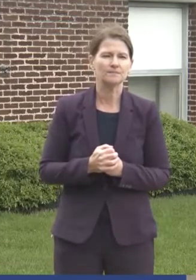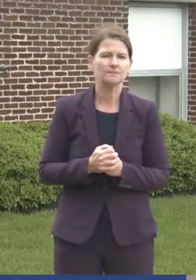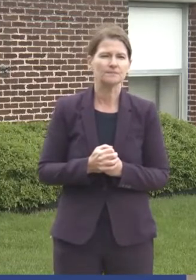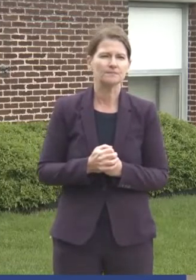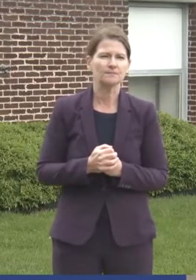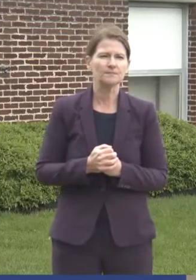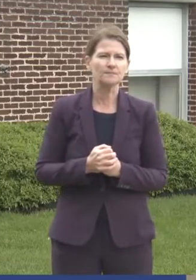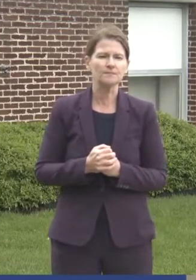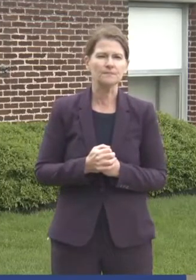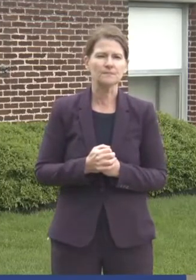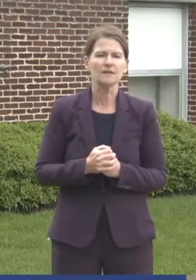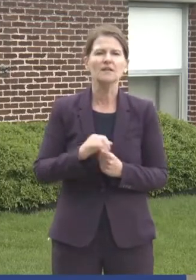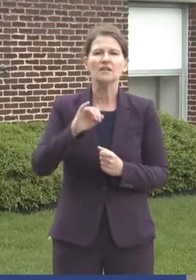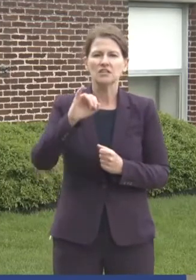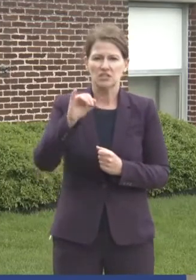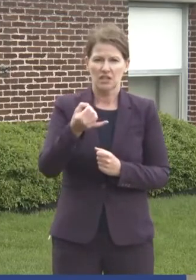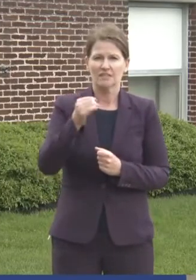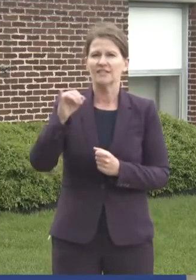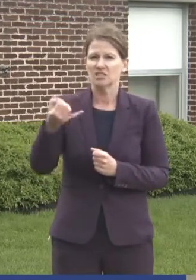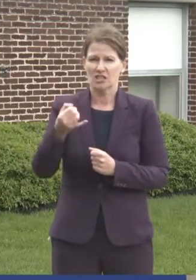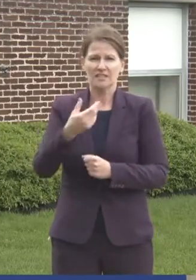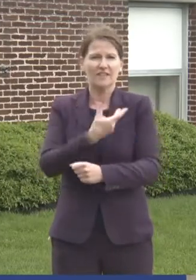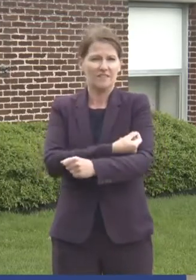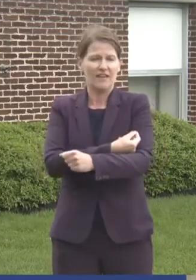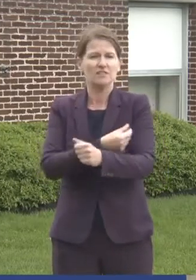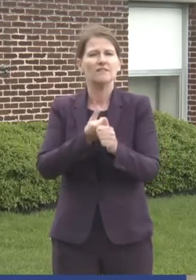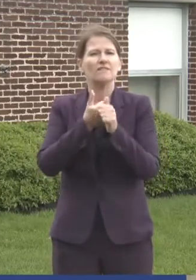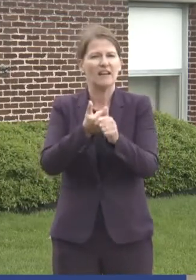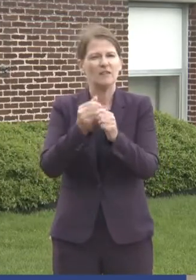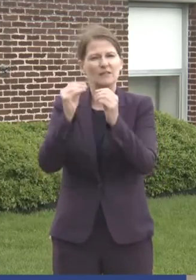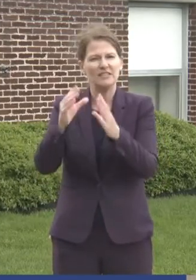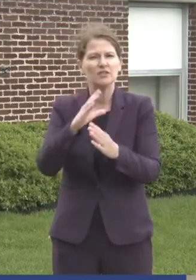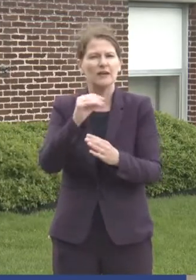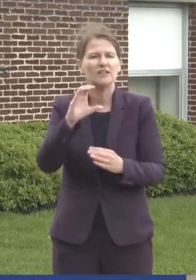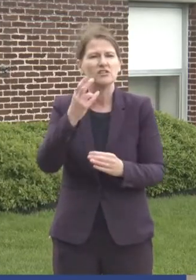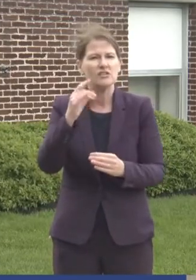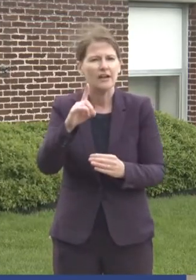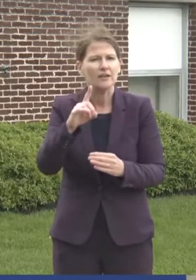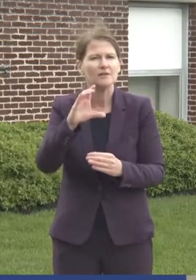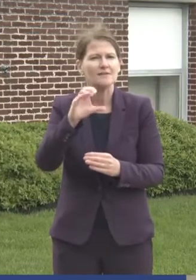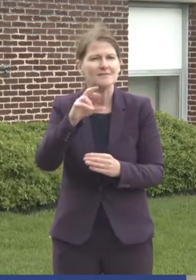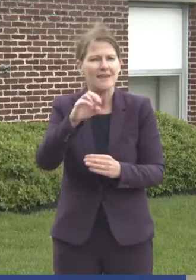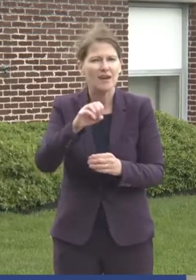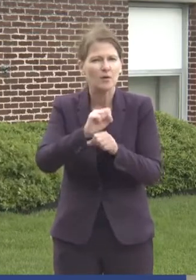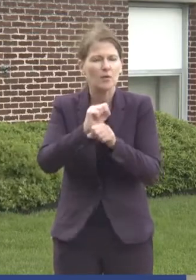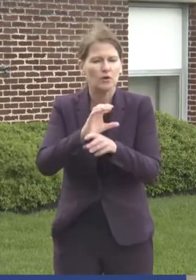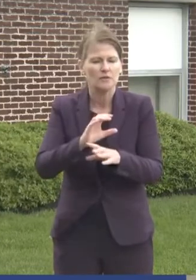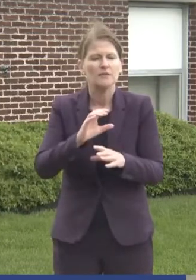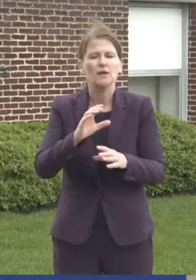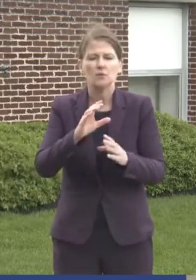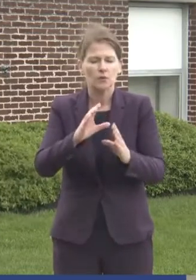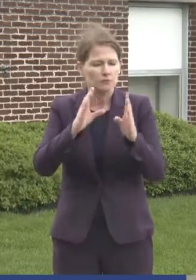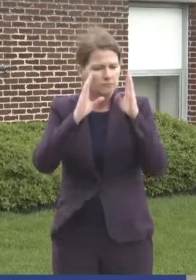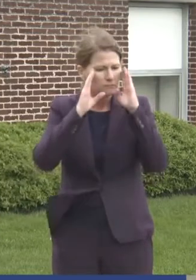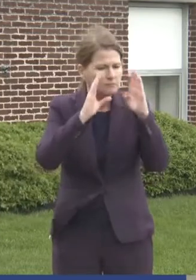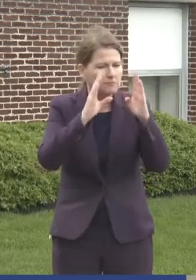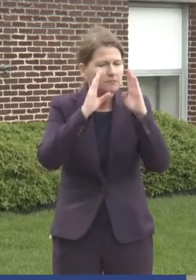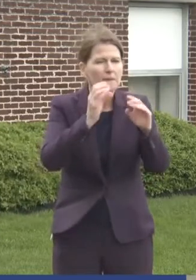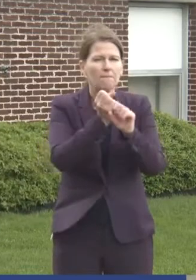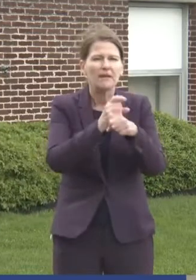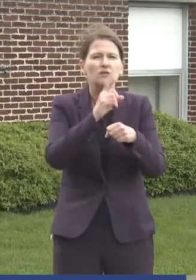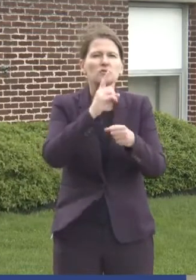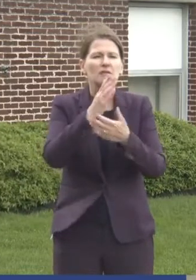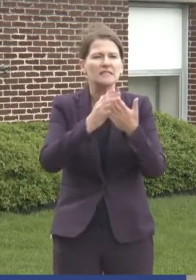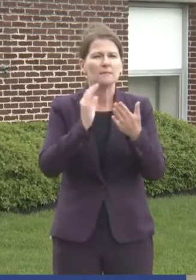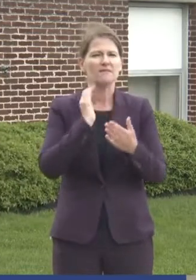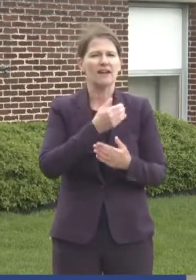So the Johnson and Johnson vaccine following the teacher and the child care workers were dedicated to a mission to work on making sure